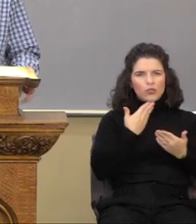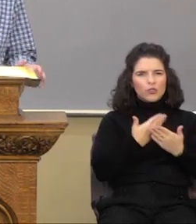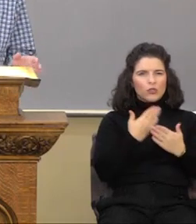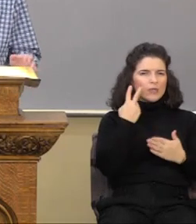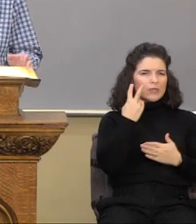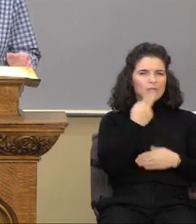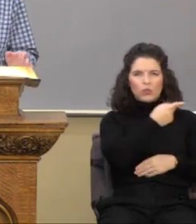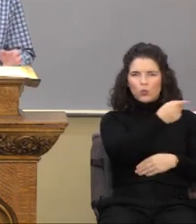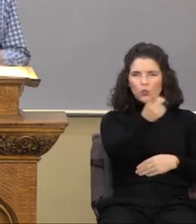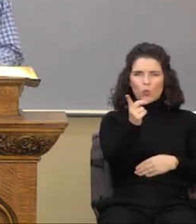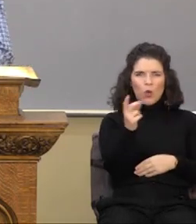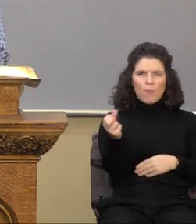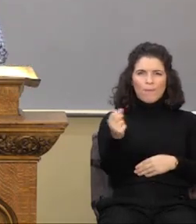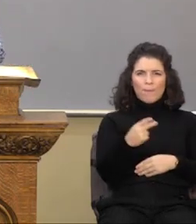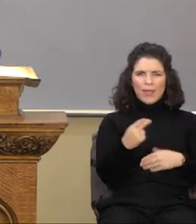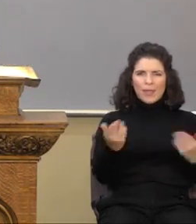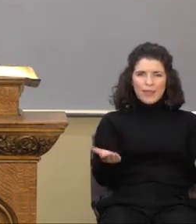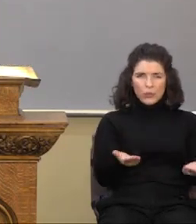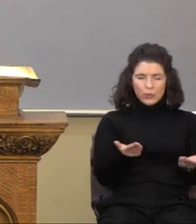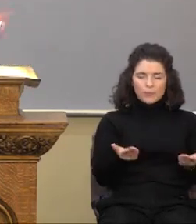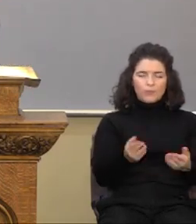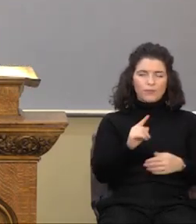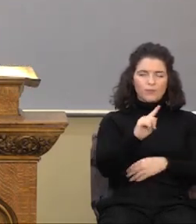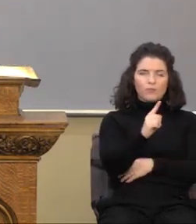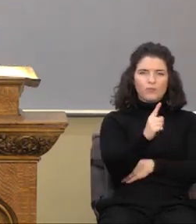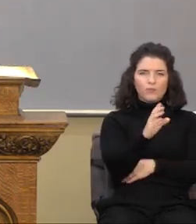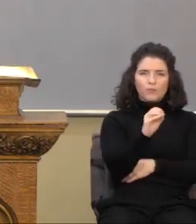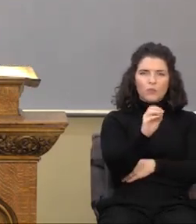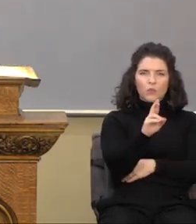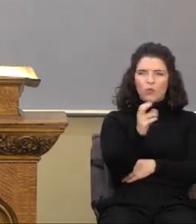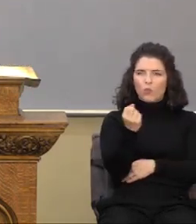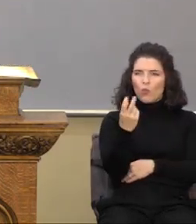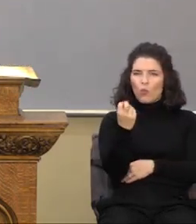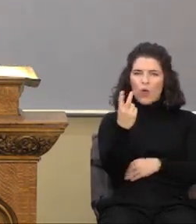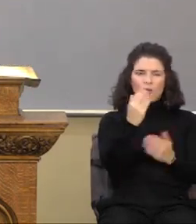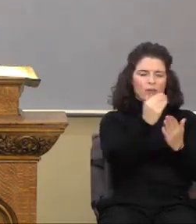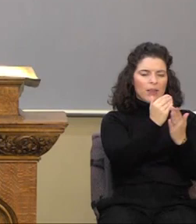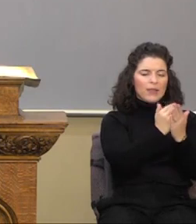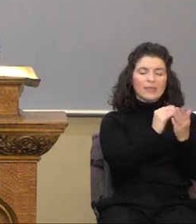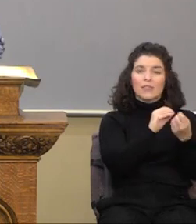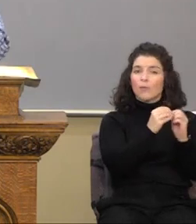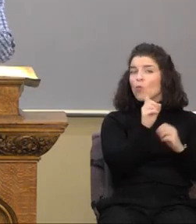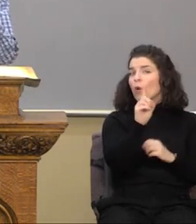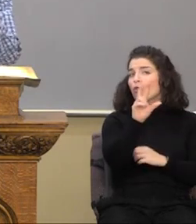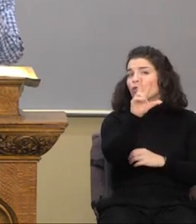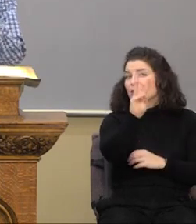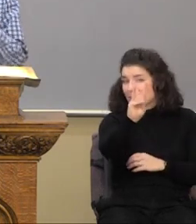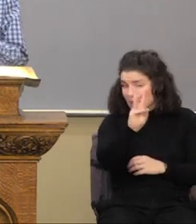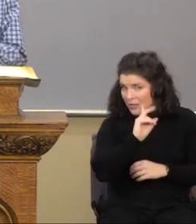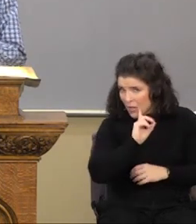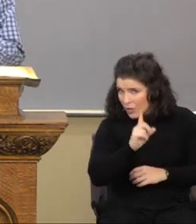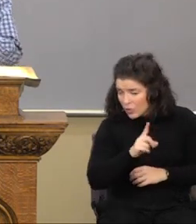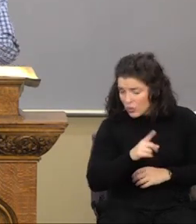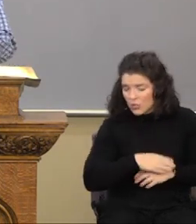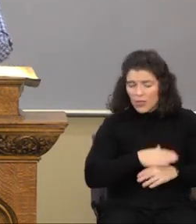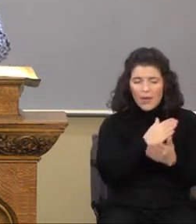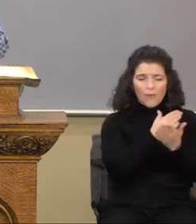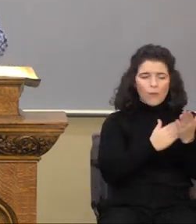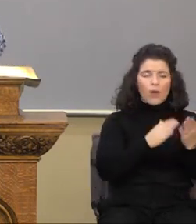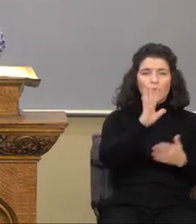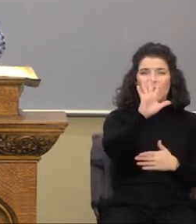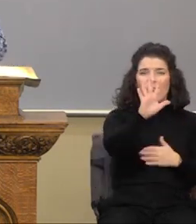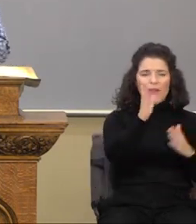All right, 1 Corinthians chapter 12, this is actually lesson number 136 and actually part five in a